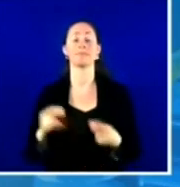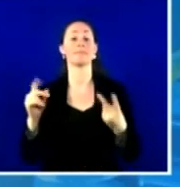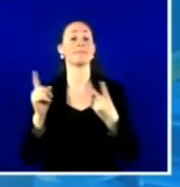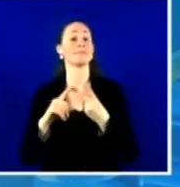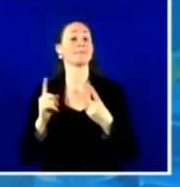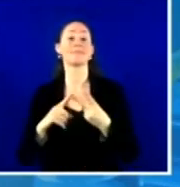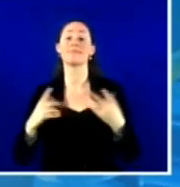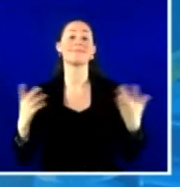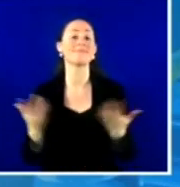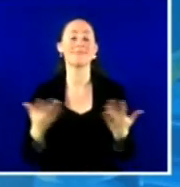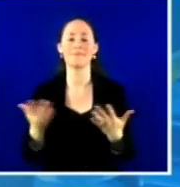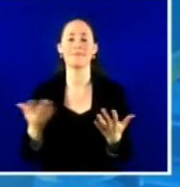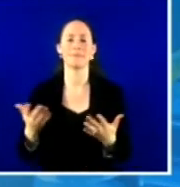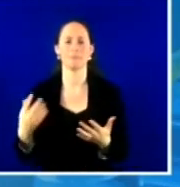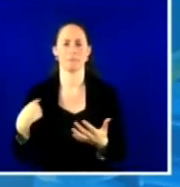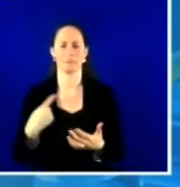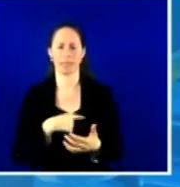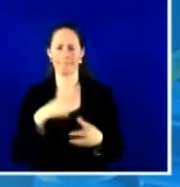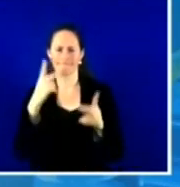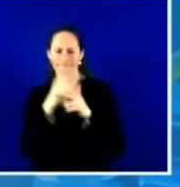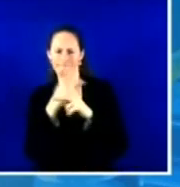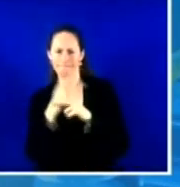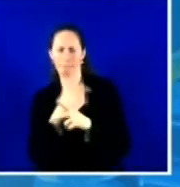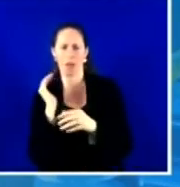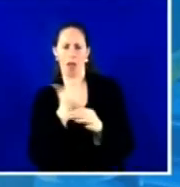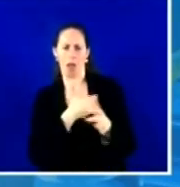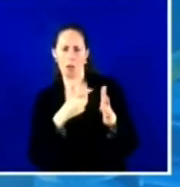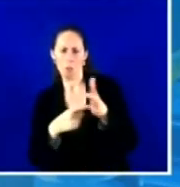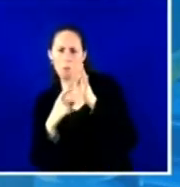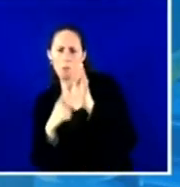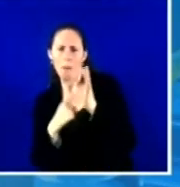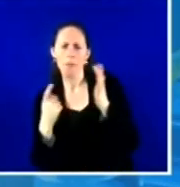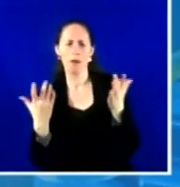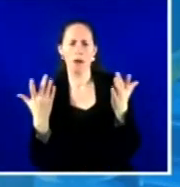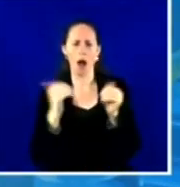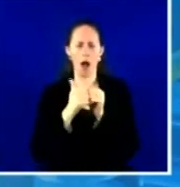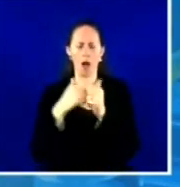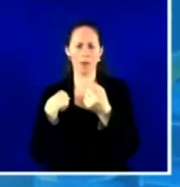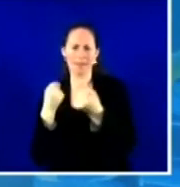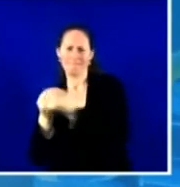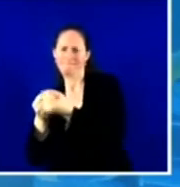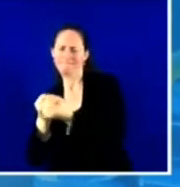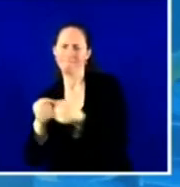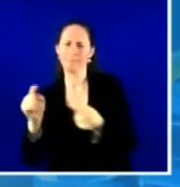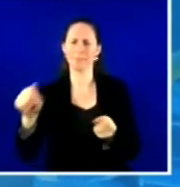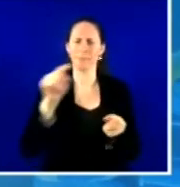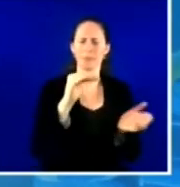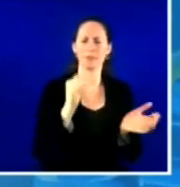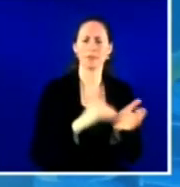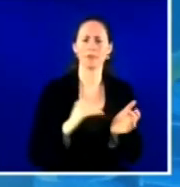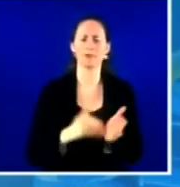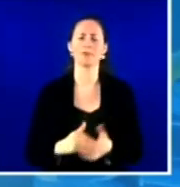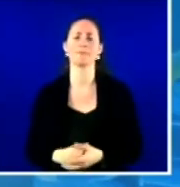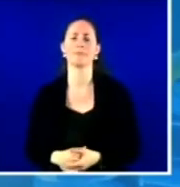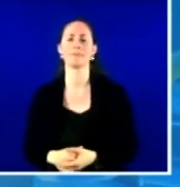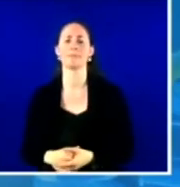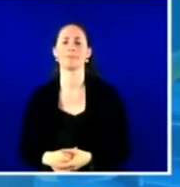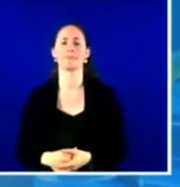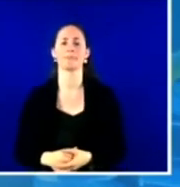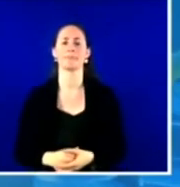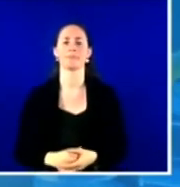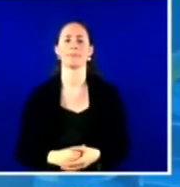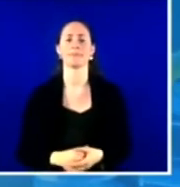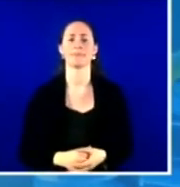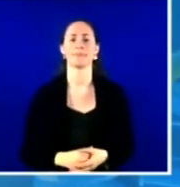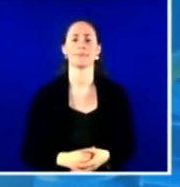recognizing that continuity care is different than care at a mass vaccine. So providers can